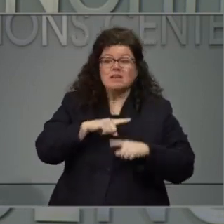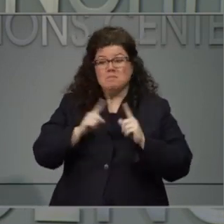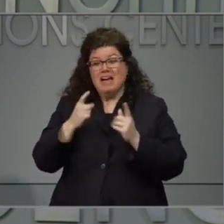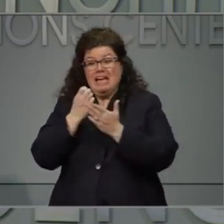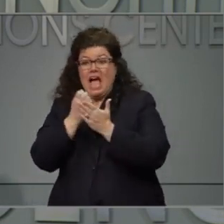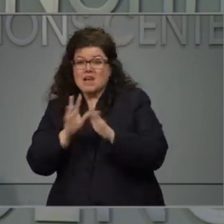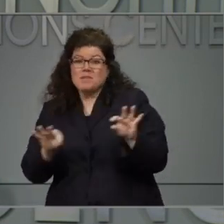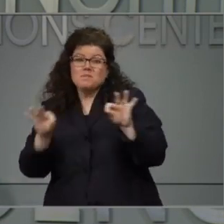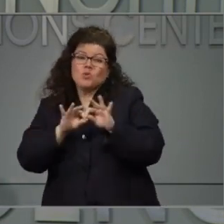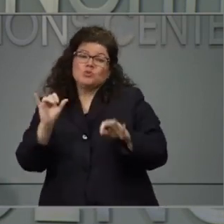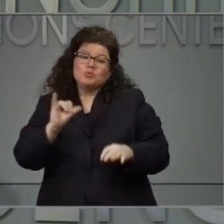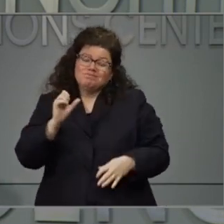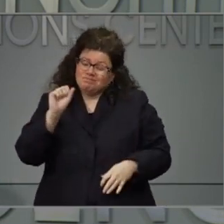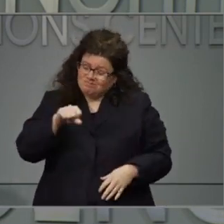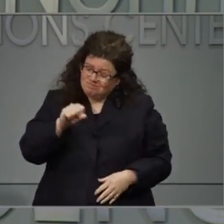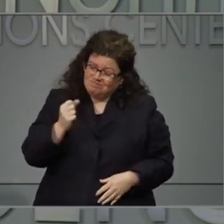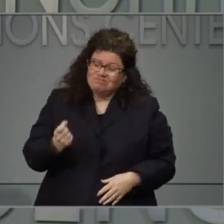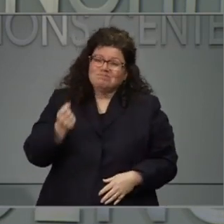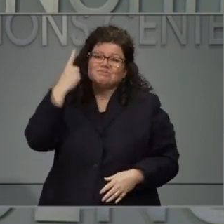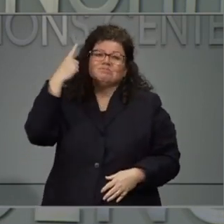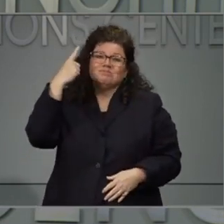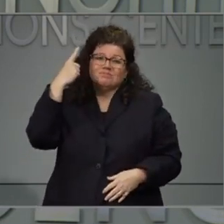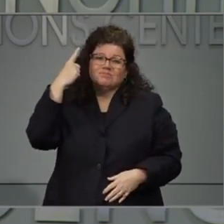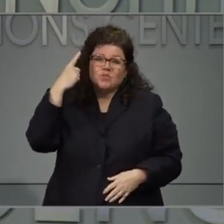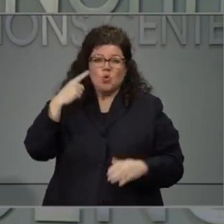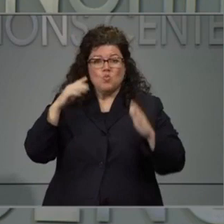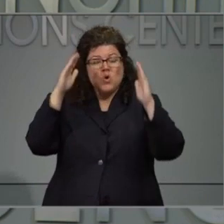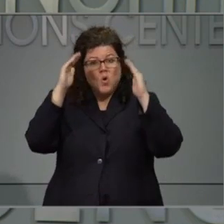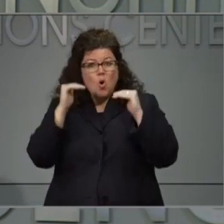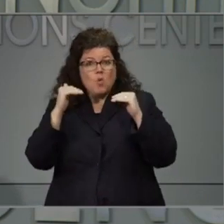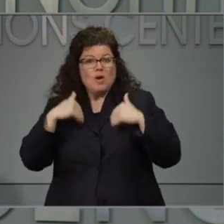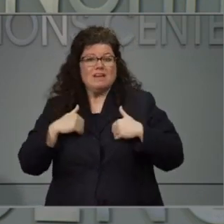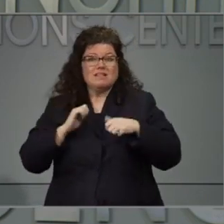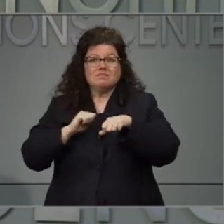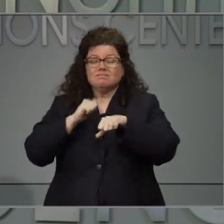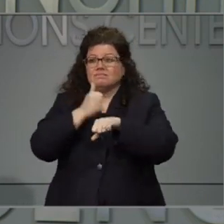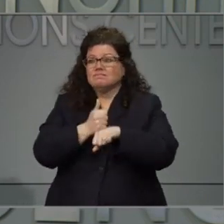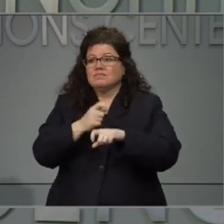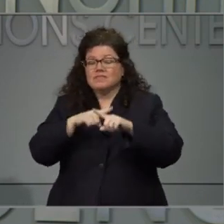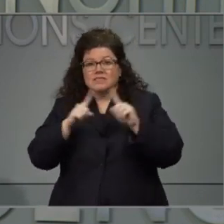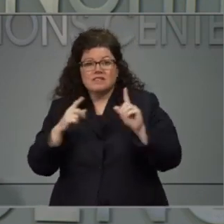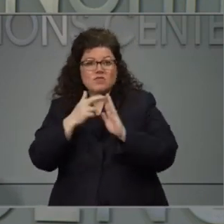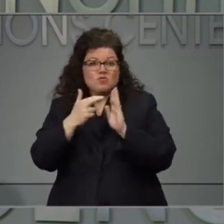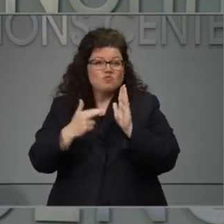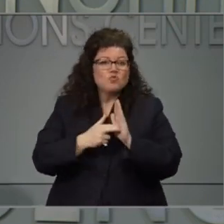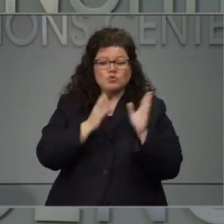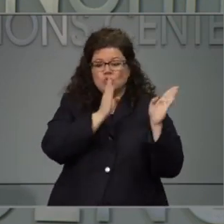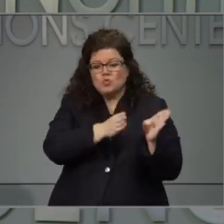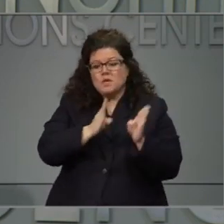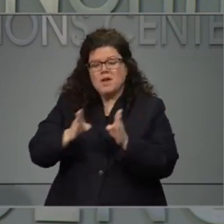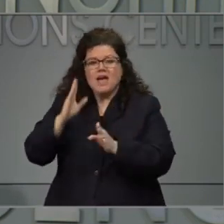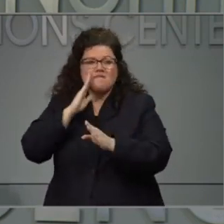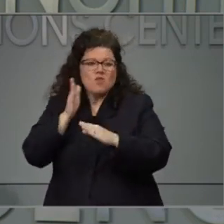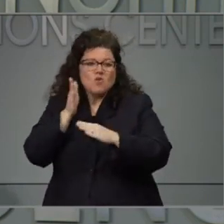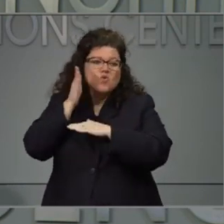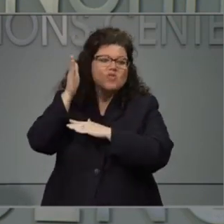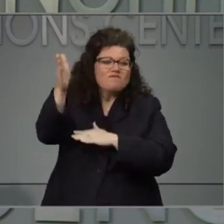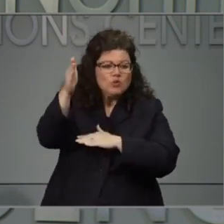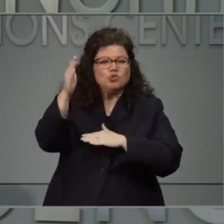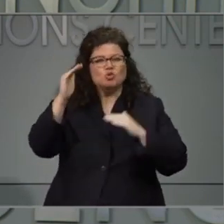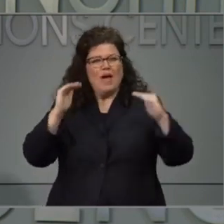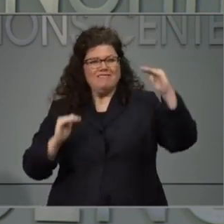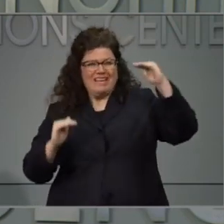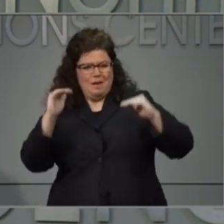that we need to, at some point, be at a new normal that can help us put people to work, but also